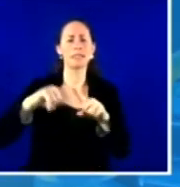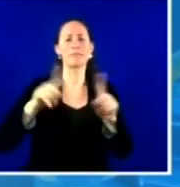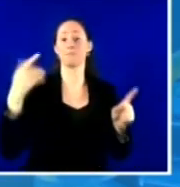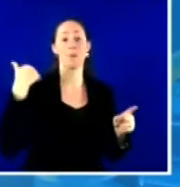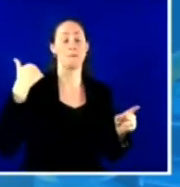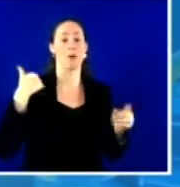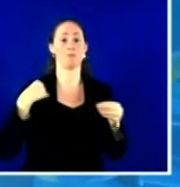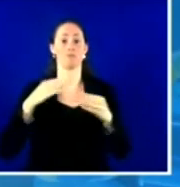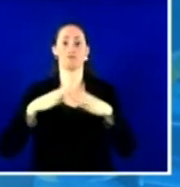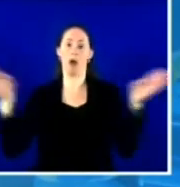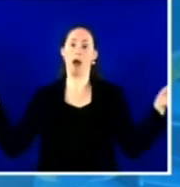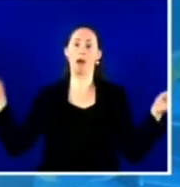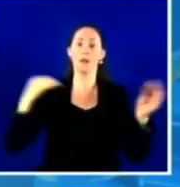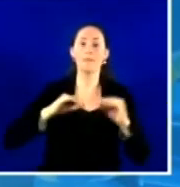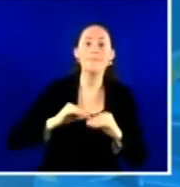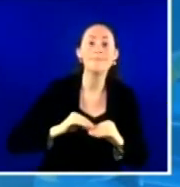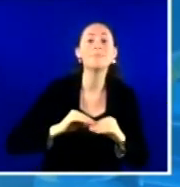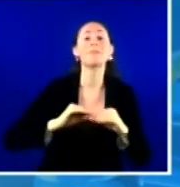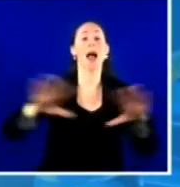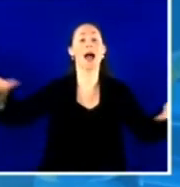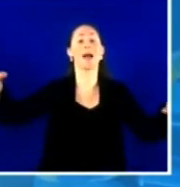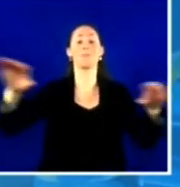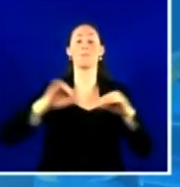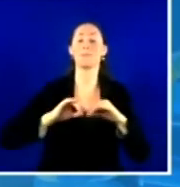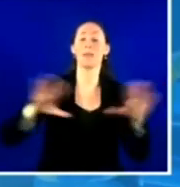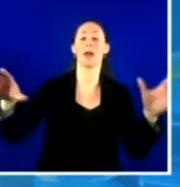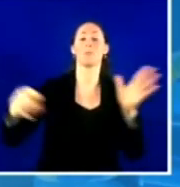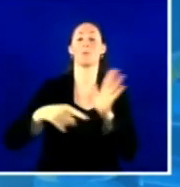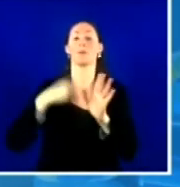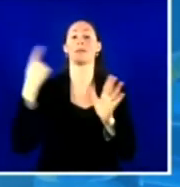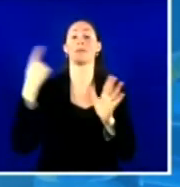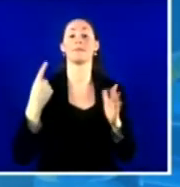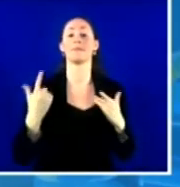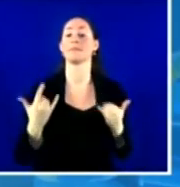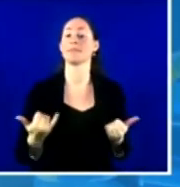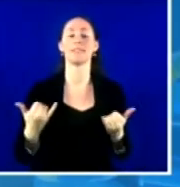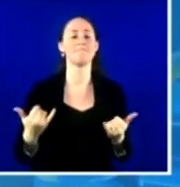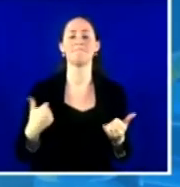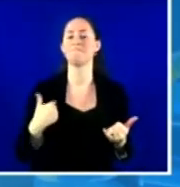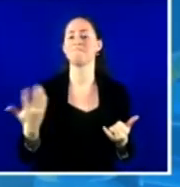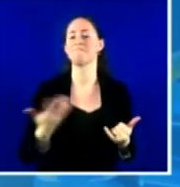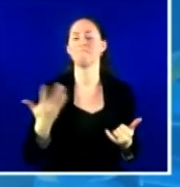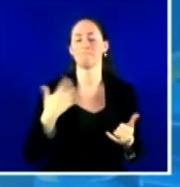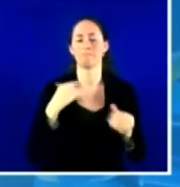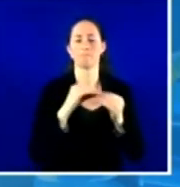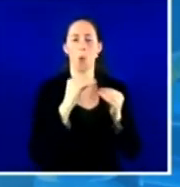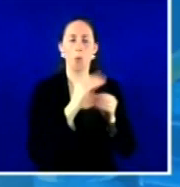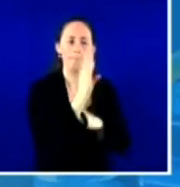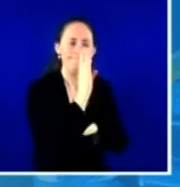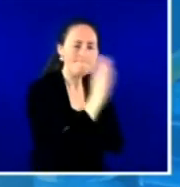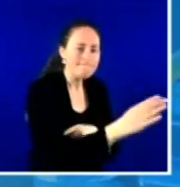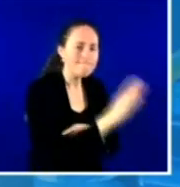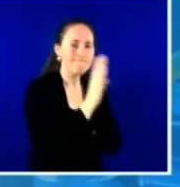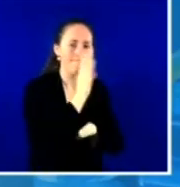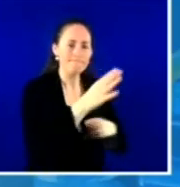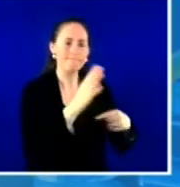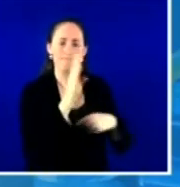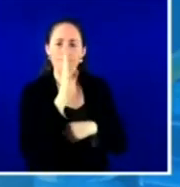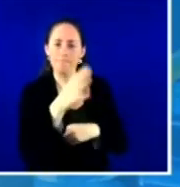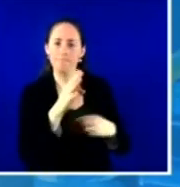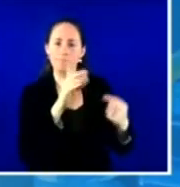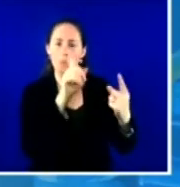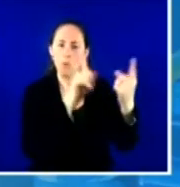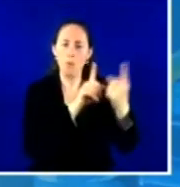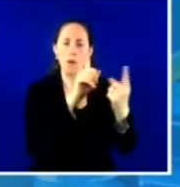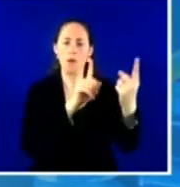others have mentioned in the panel discussions already, to targeted intentional efforts. And we used every single modality that was at